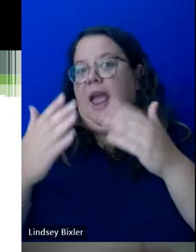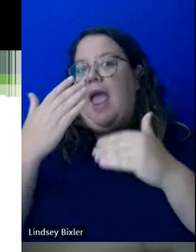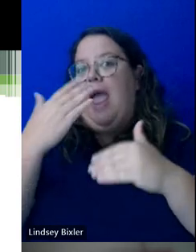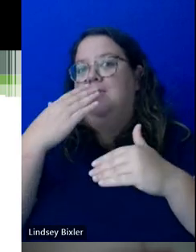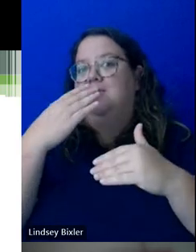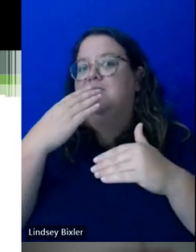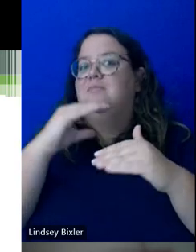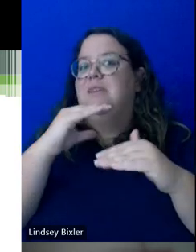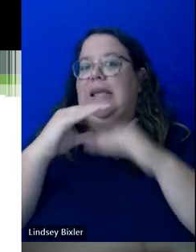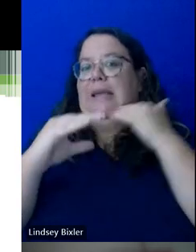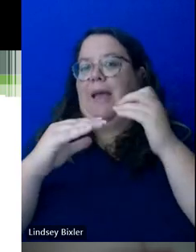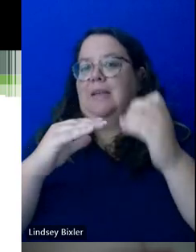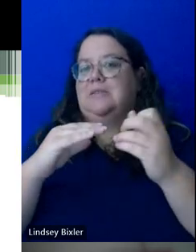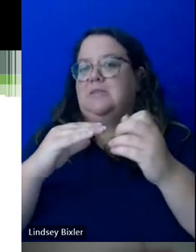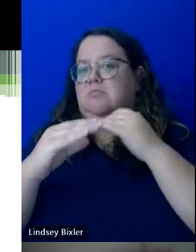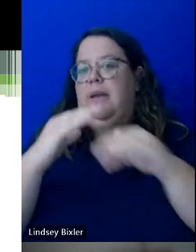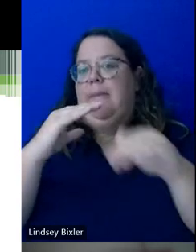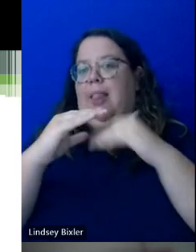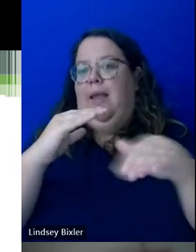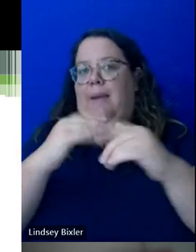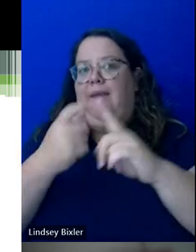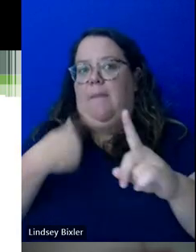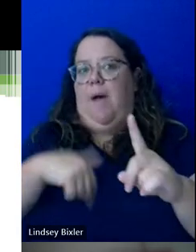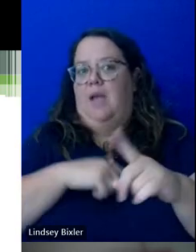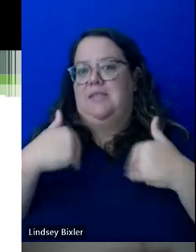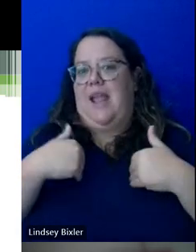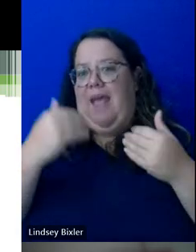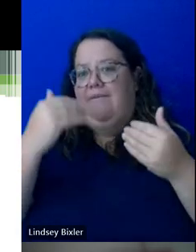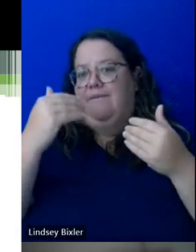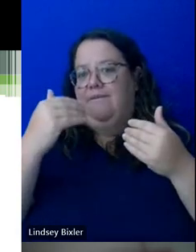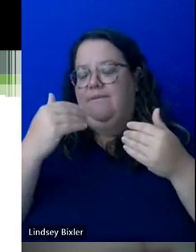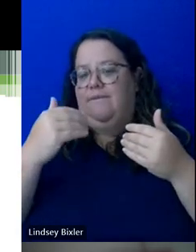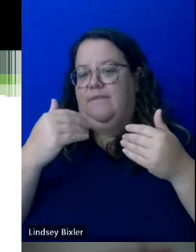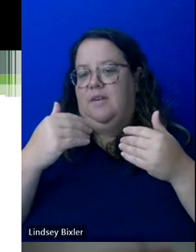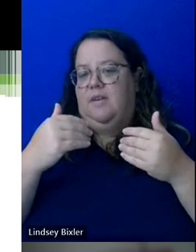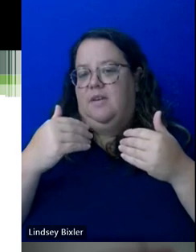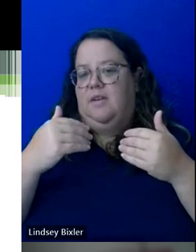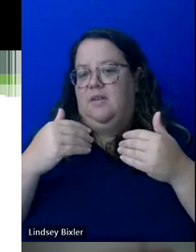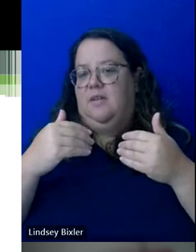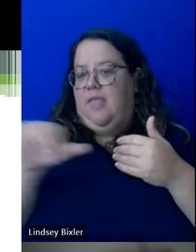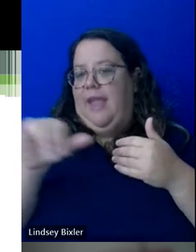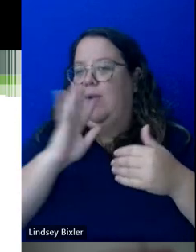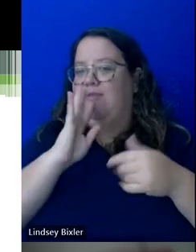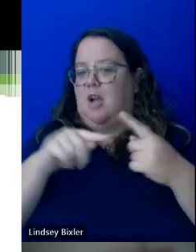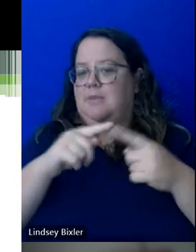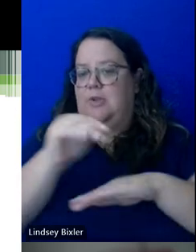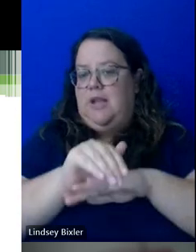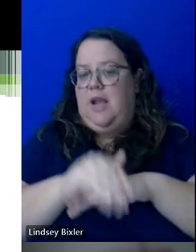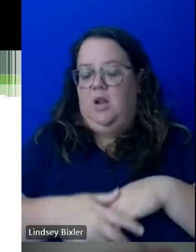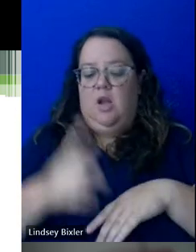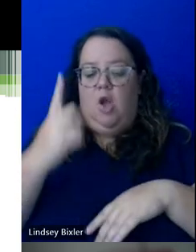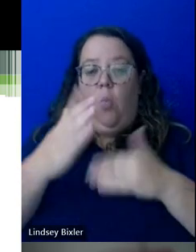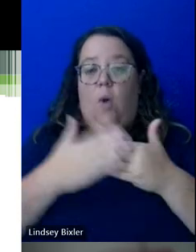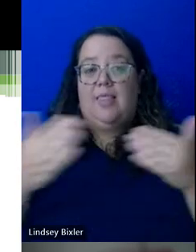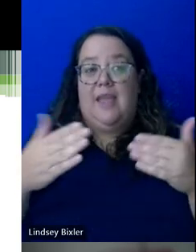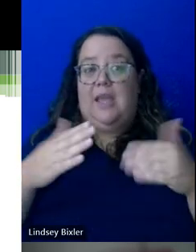us as well that have this, that we've gotten and spoken about tonight. One thing that we didn't really talk